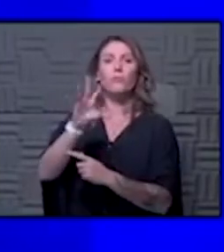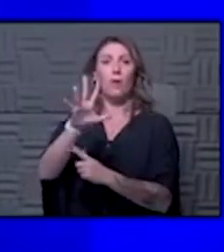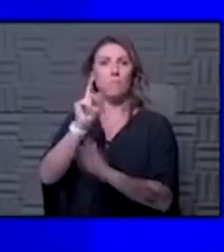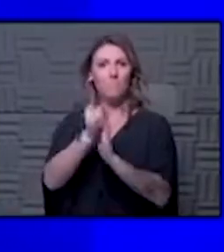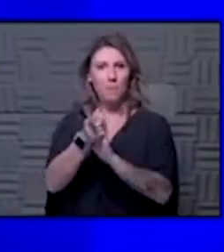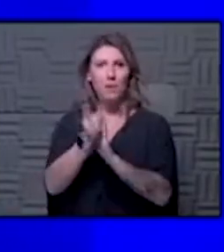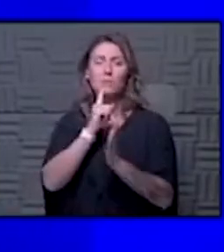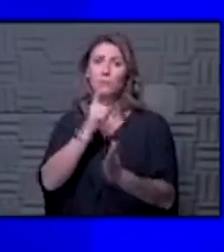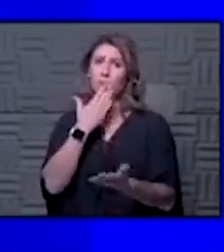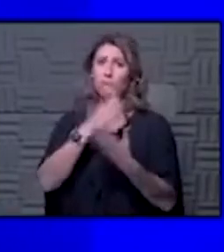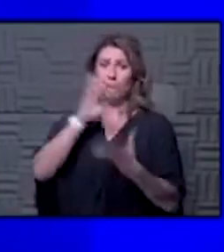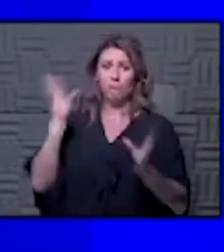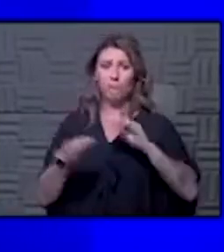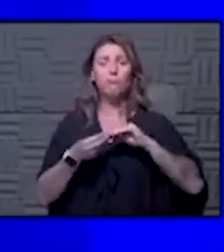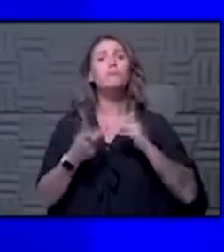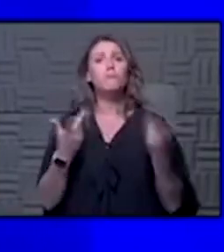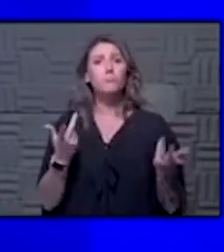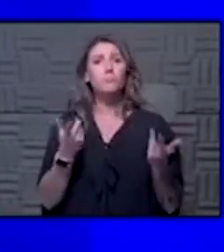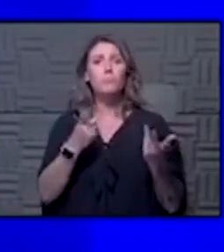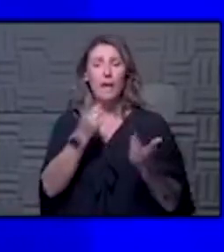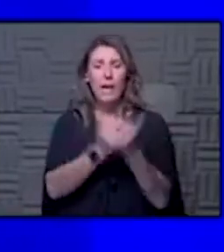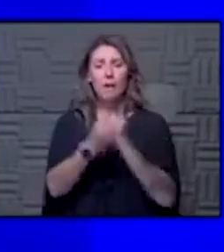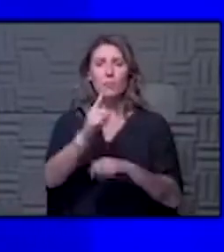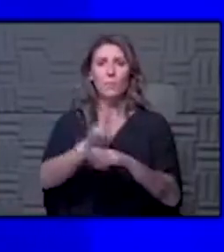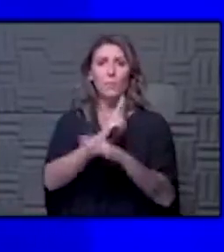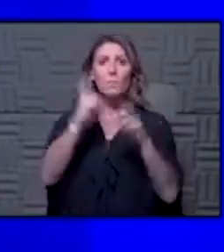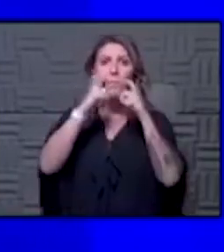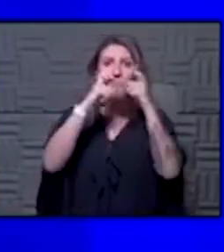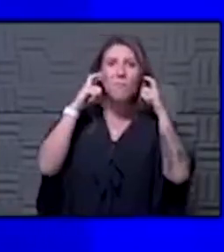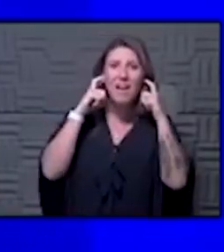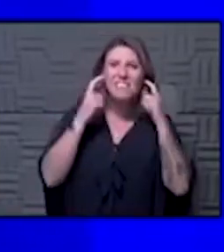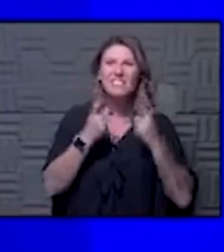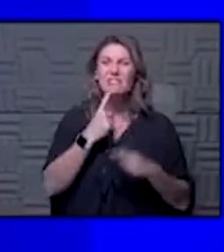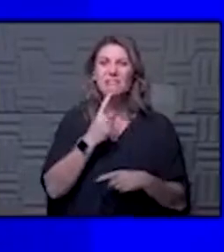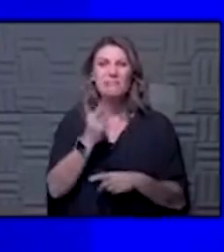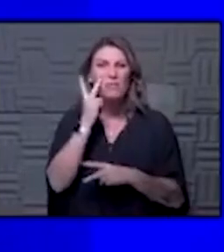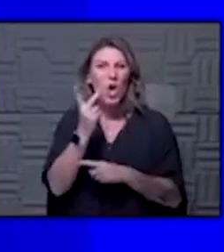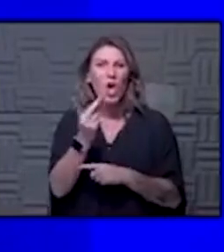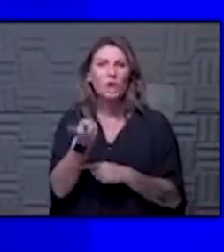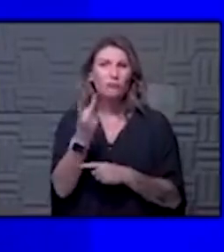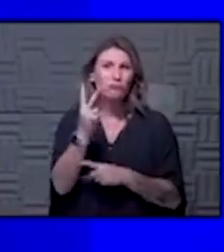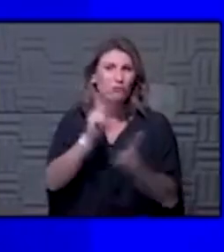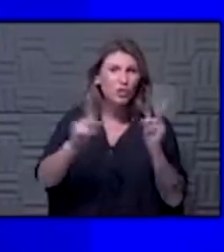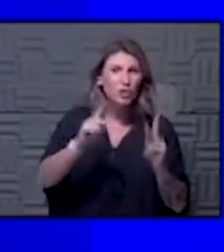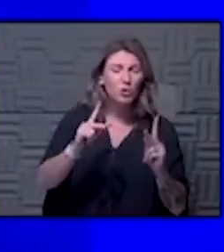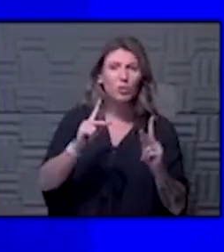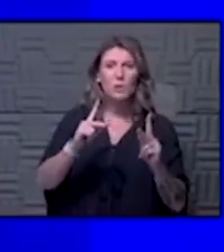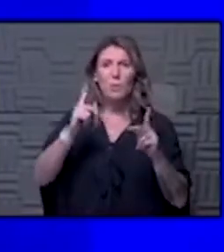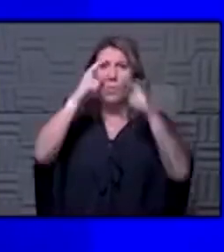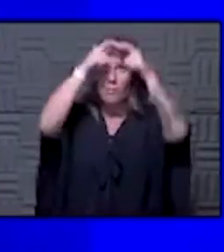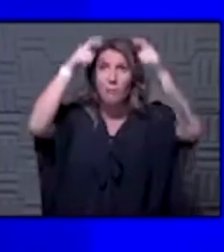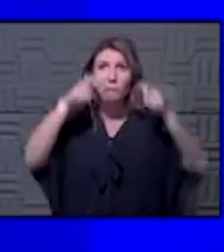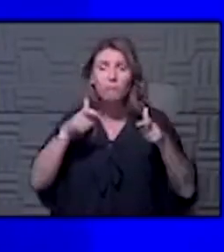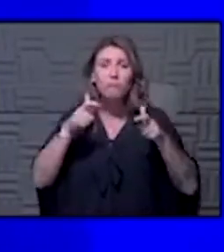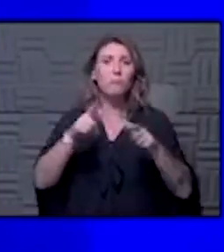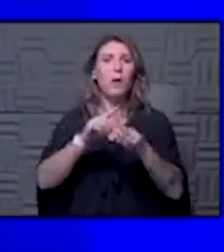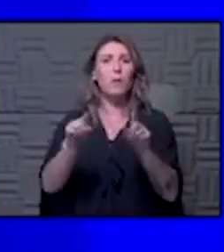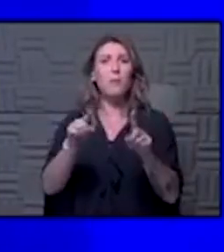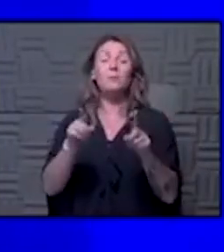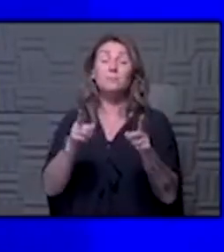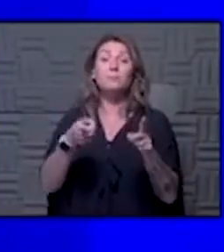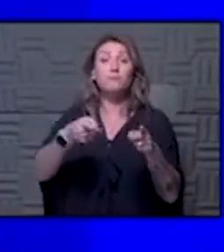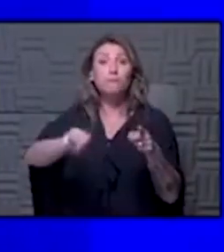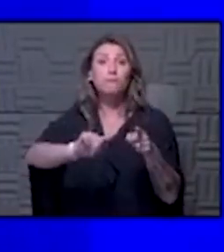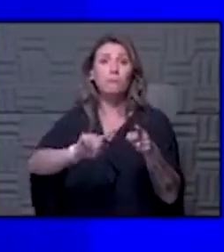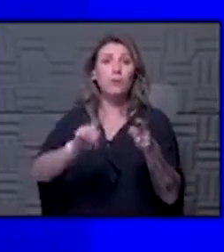overall. Everybody was in a mass. I did see two people who just had a face shield only and they really did try to space as much as possible.